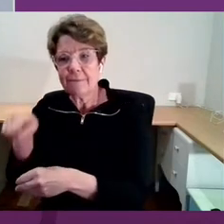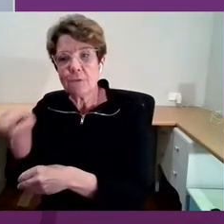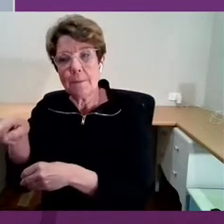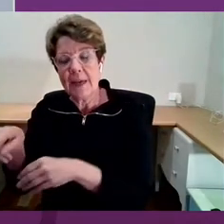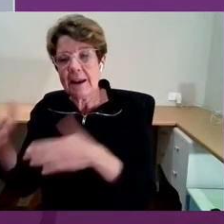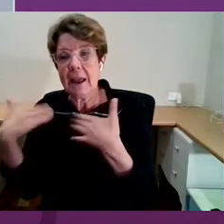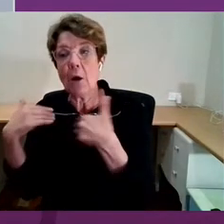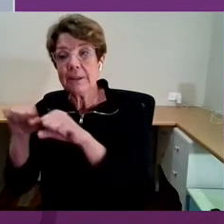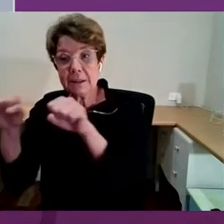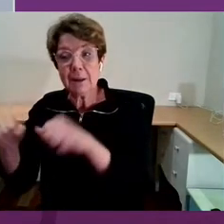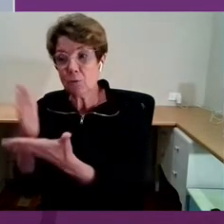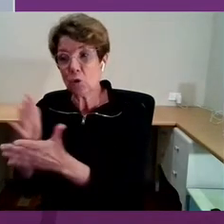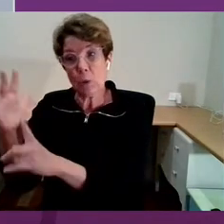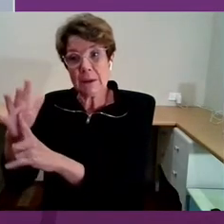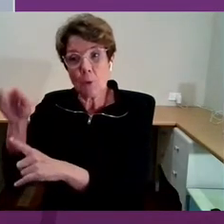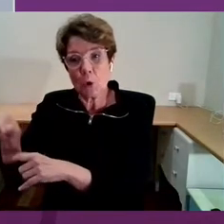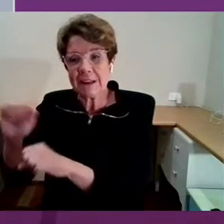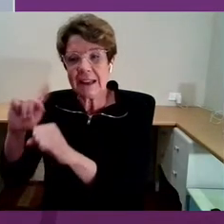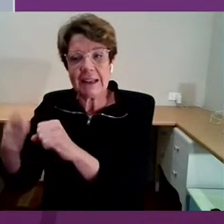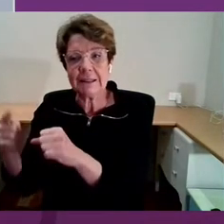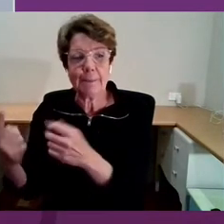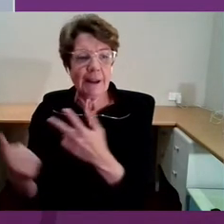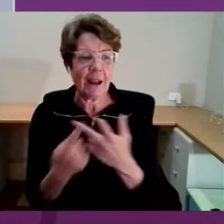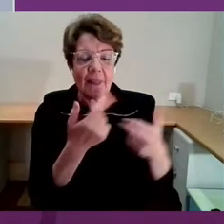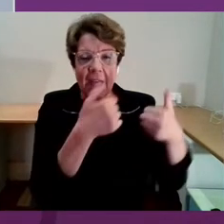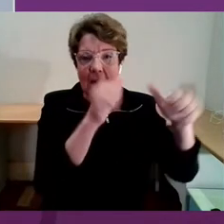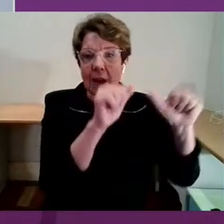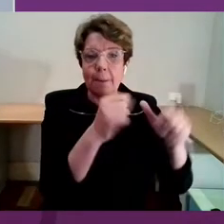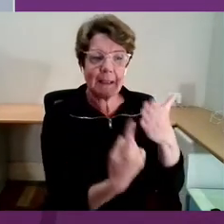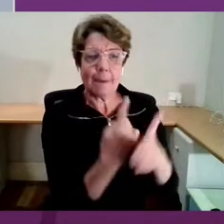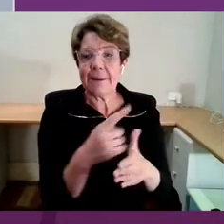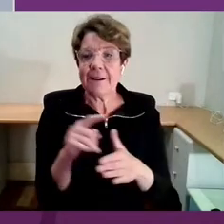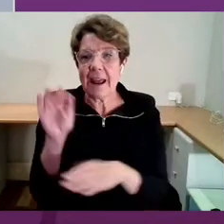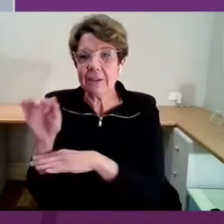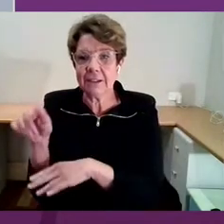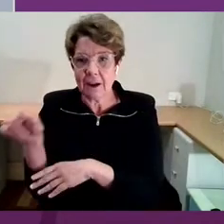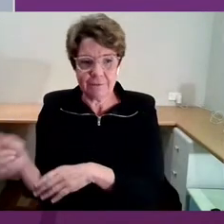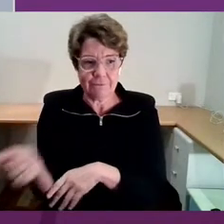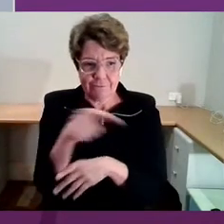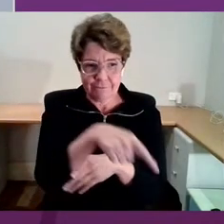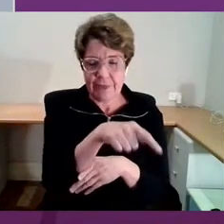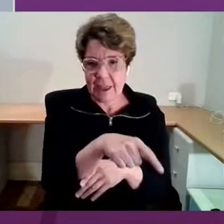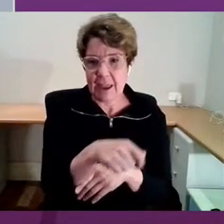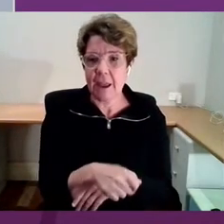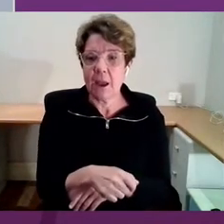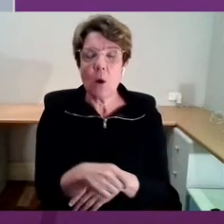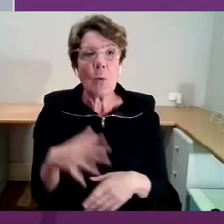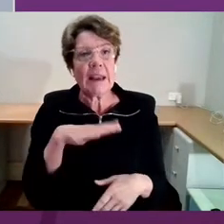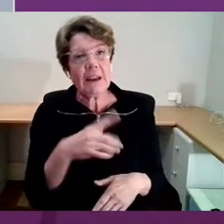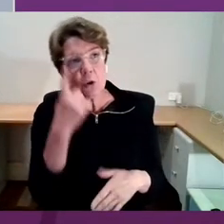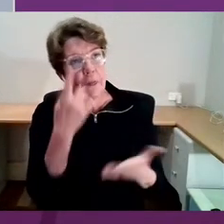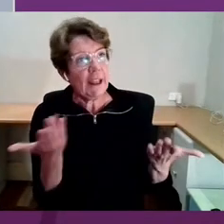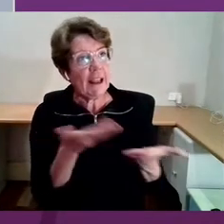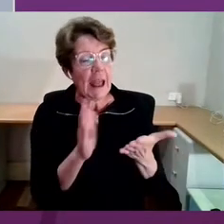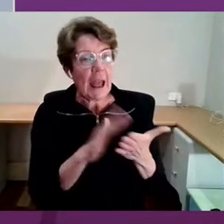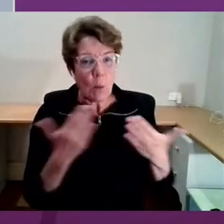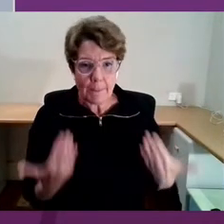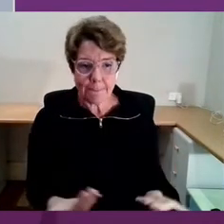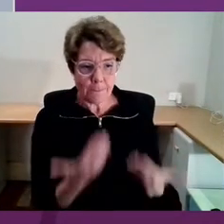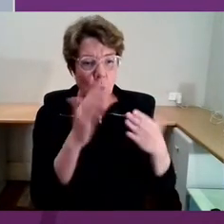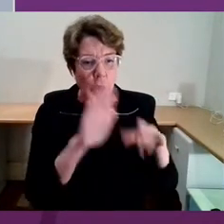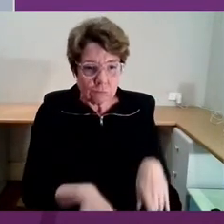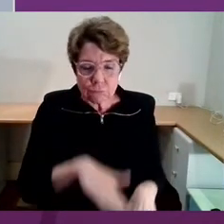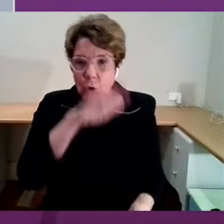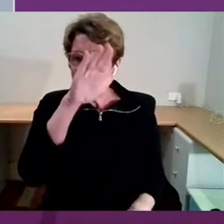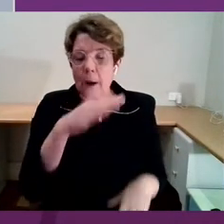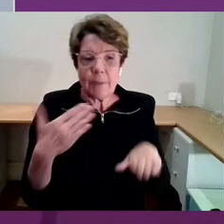that healthcare system is. So, you know, we need to be thinking about the conditions that we're born into, that we grow in, that we work in,